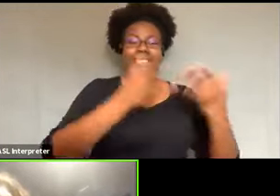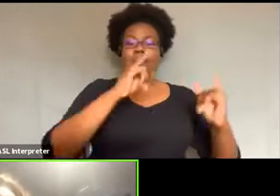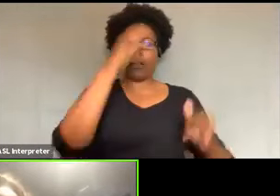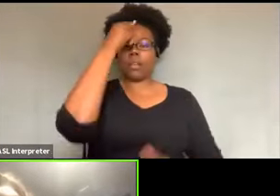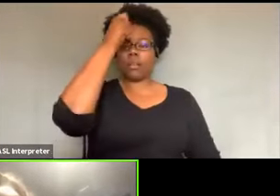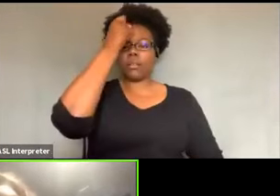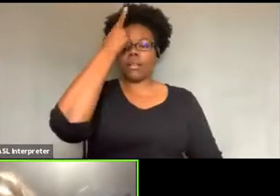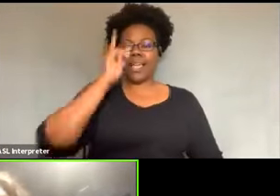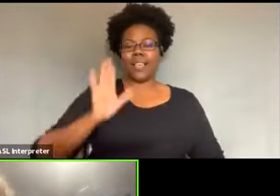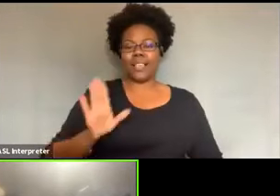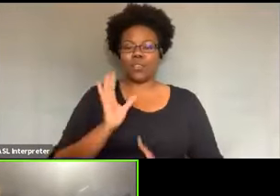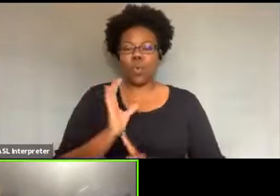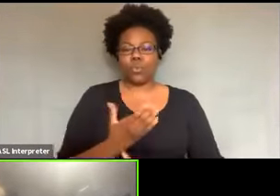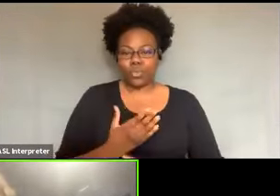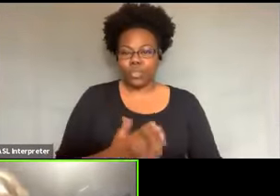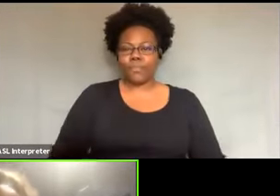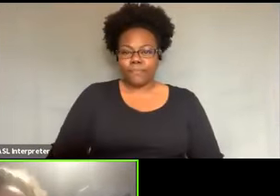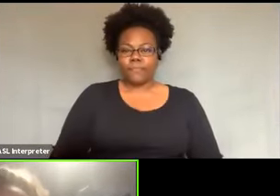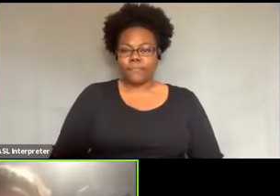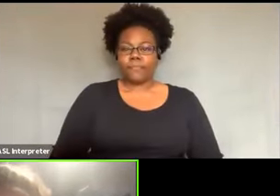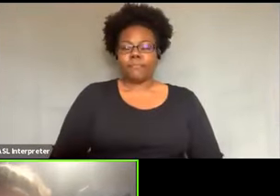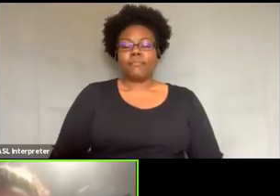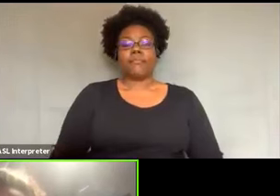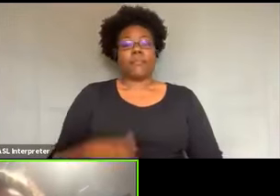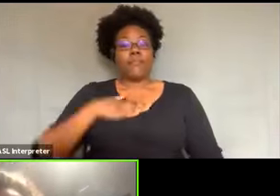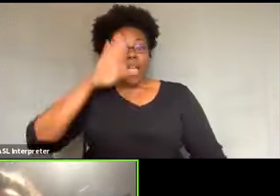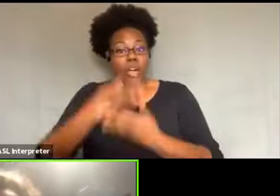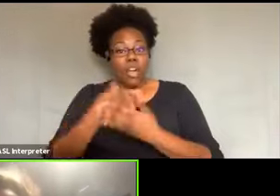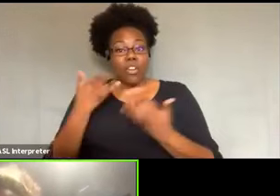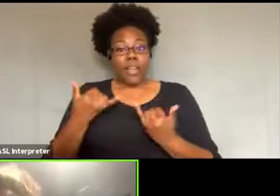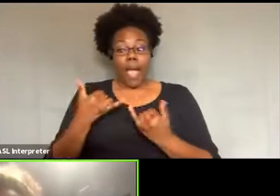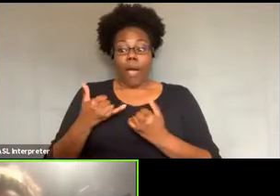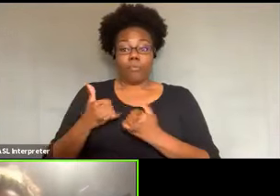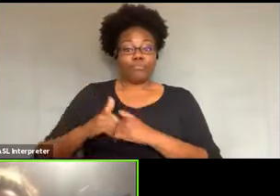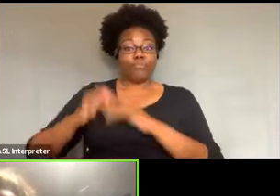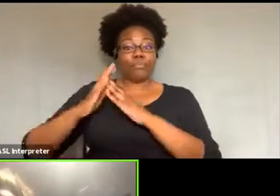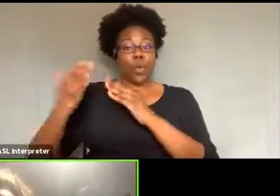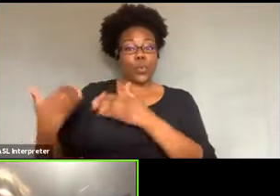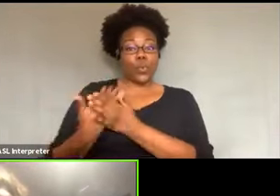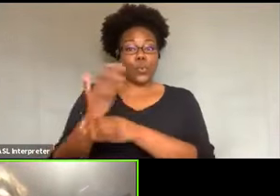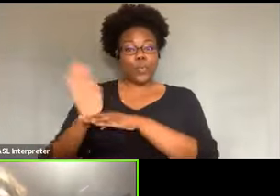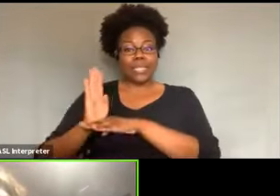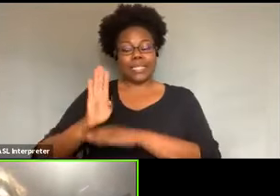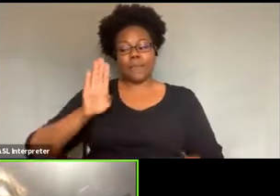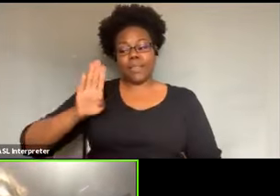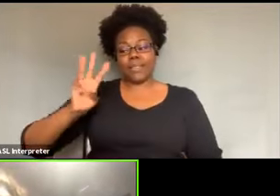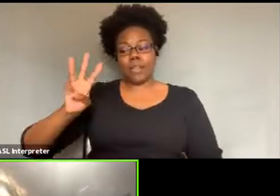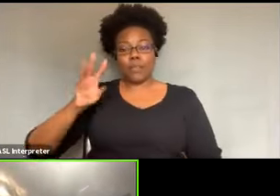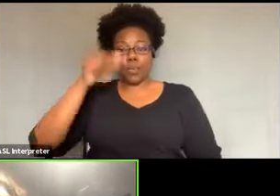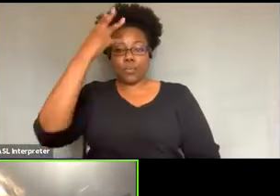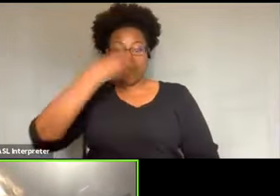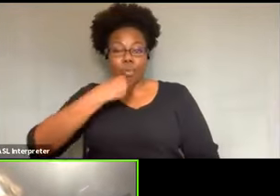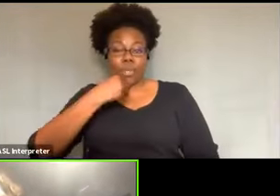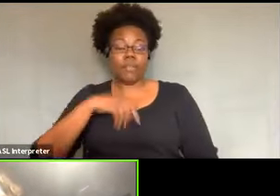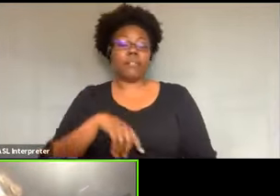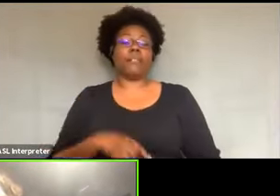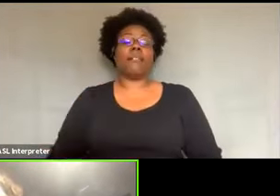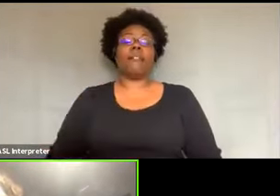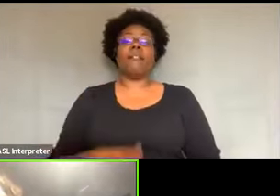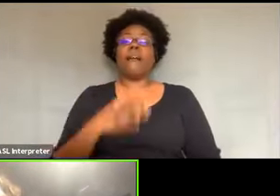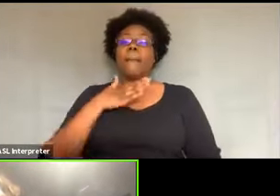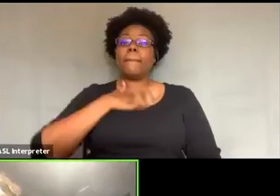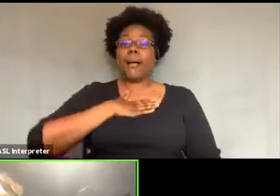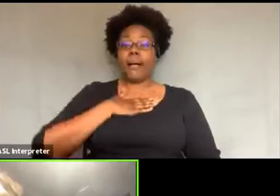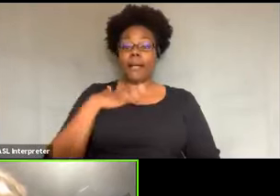just kicking off her new business, BW Beauty, uh, my grandson at the university of Arizona and all of the